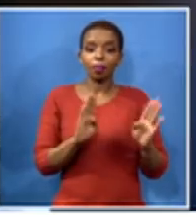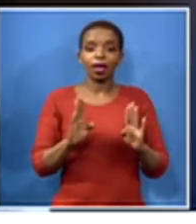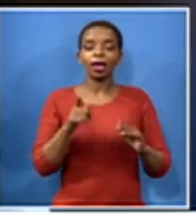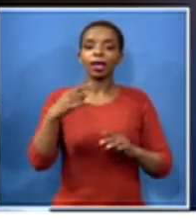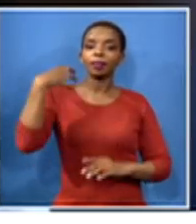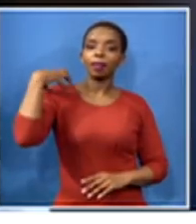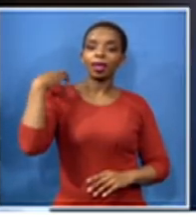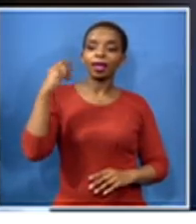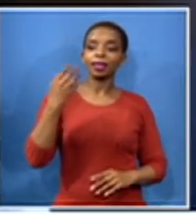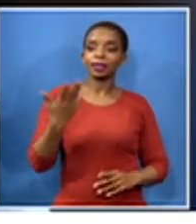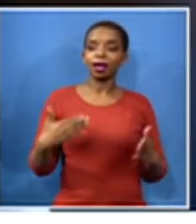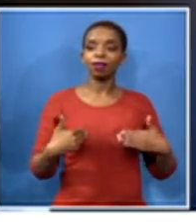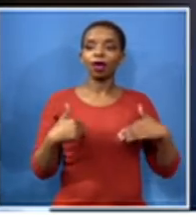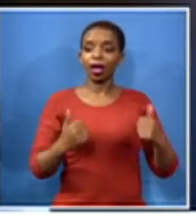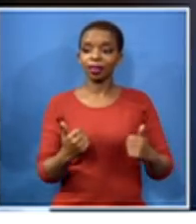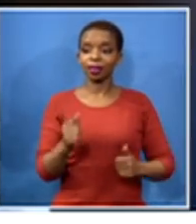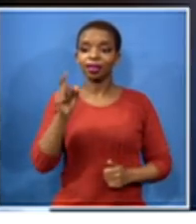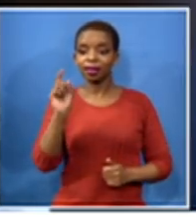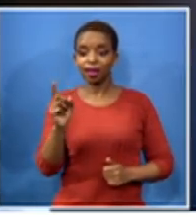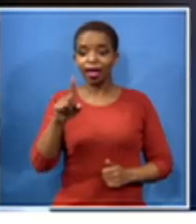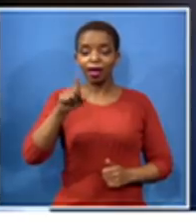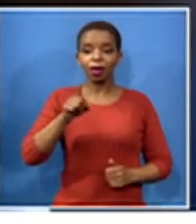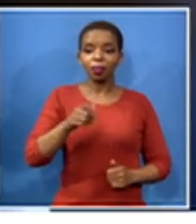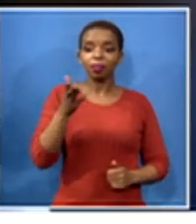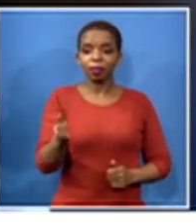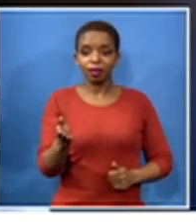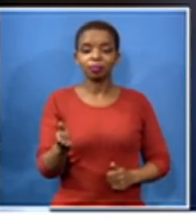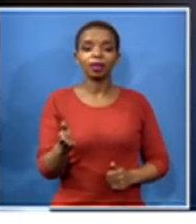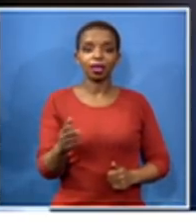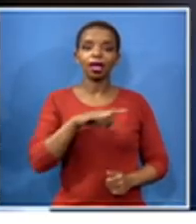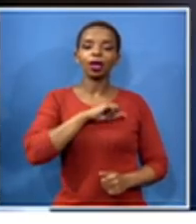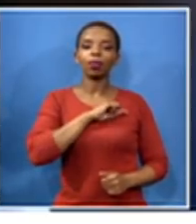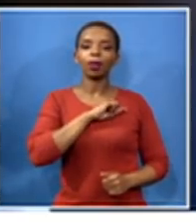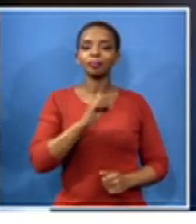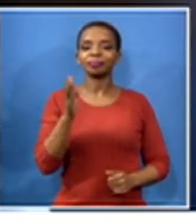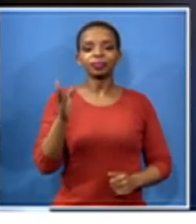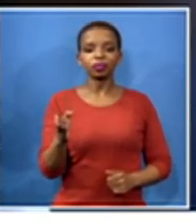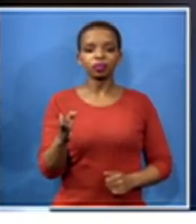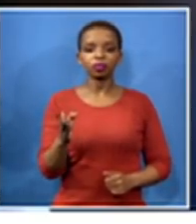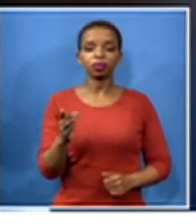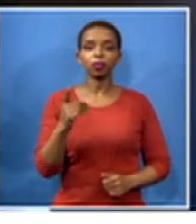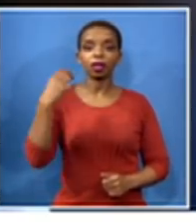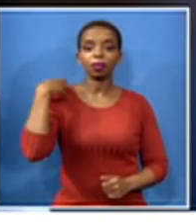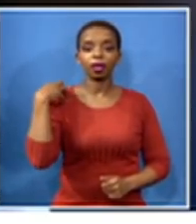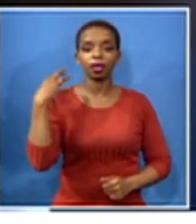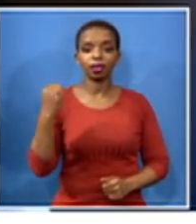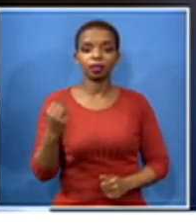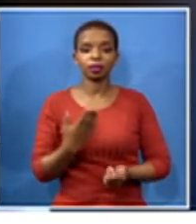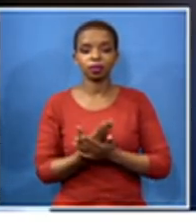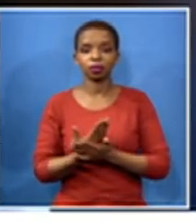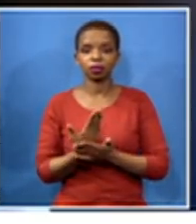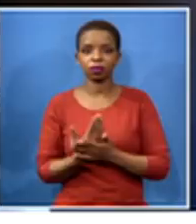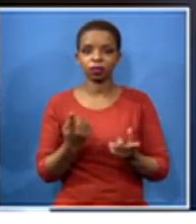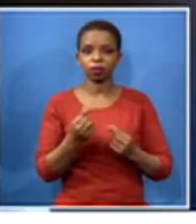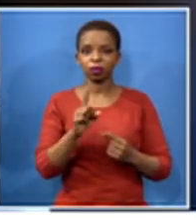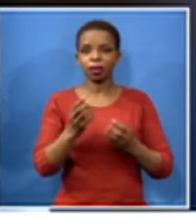health a doctor he must be there because of the one who is the one who there a minister of education he must do